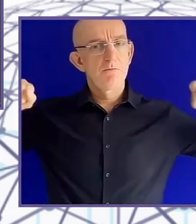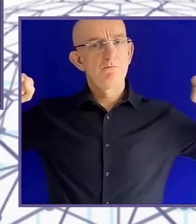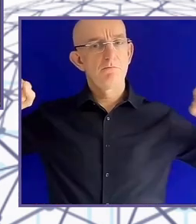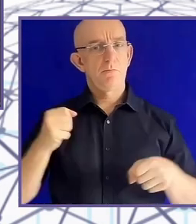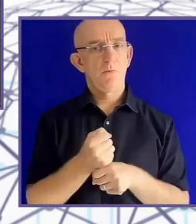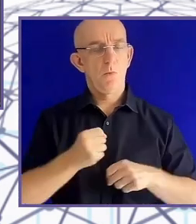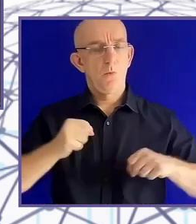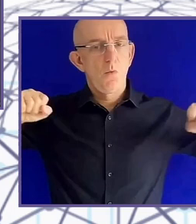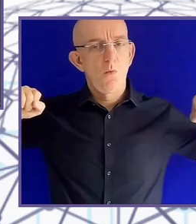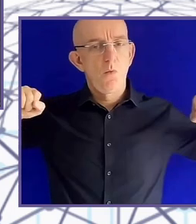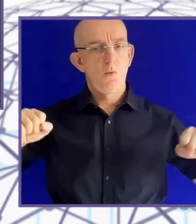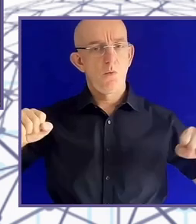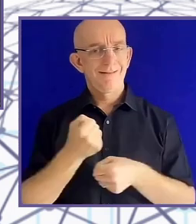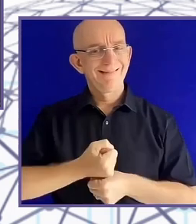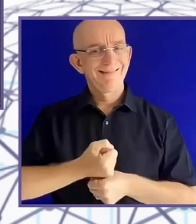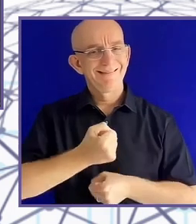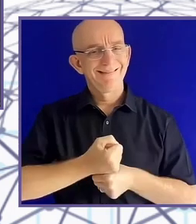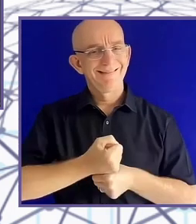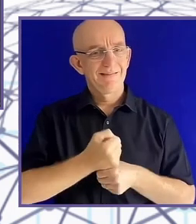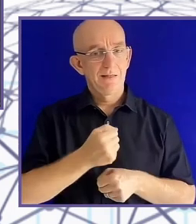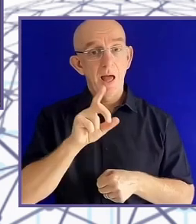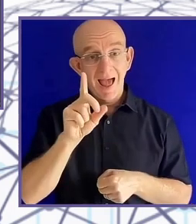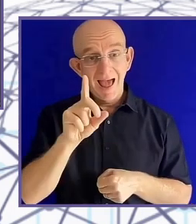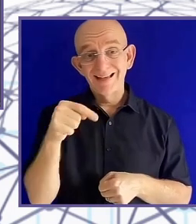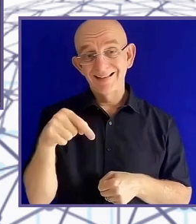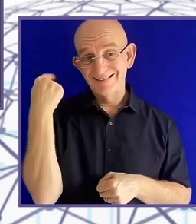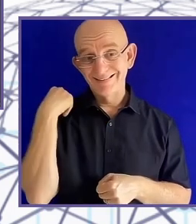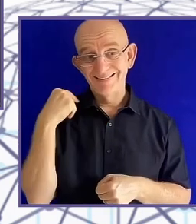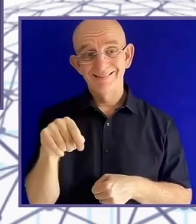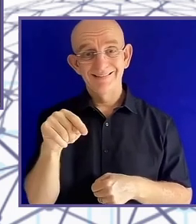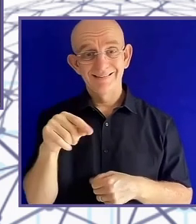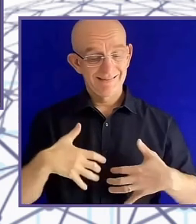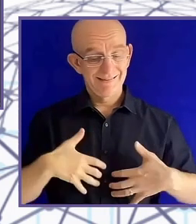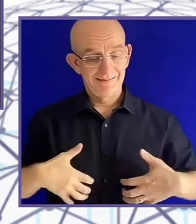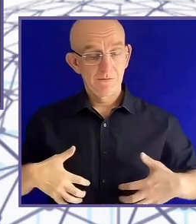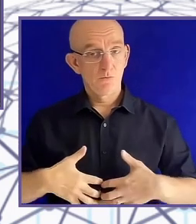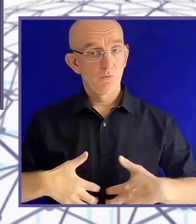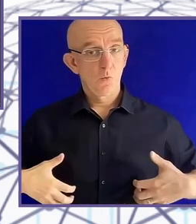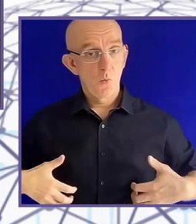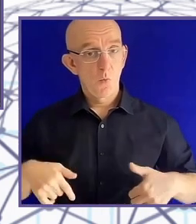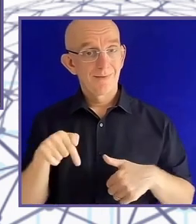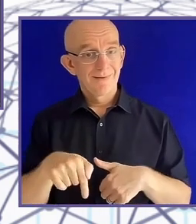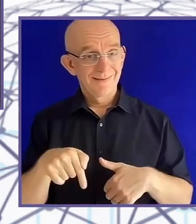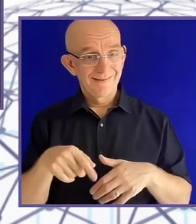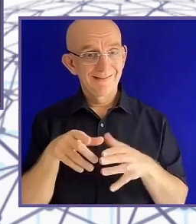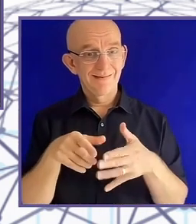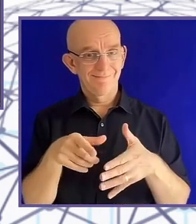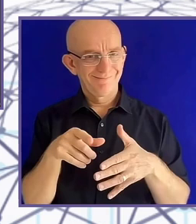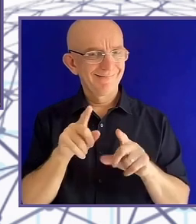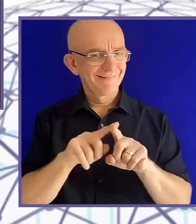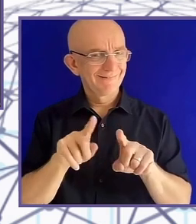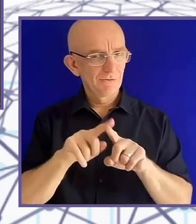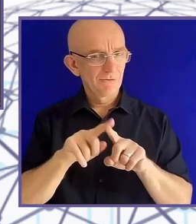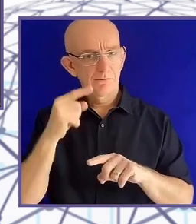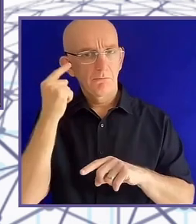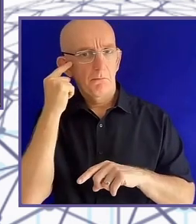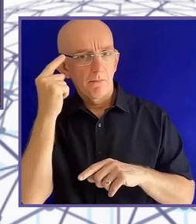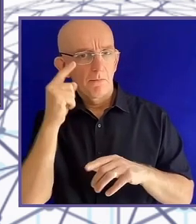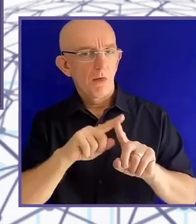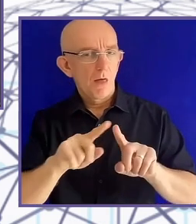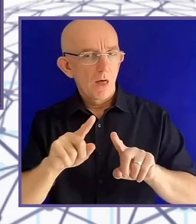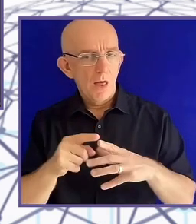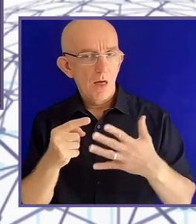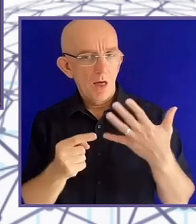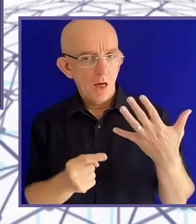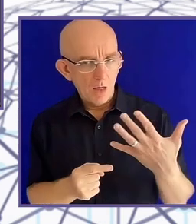the time. And some people, I won't mention the company's name, but they came to the NHS and they wanted to trial using an